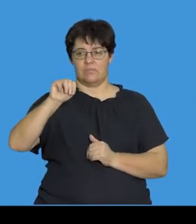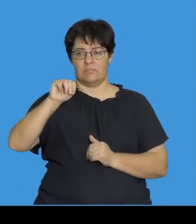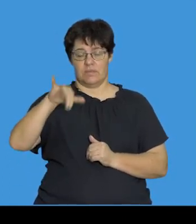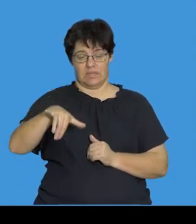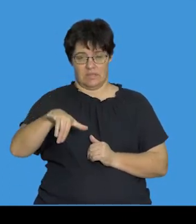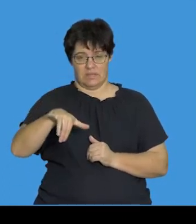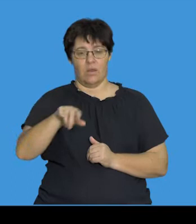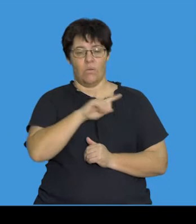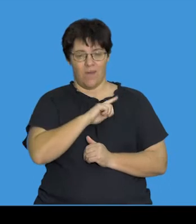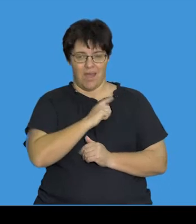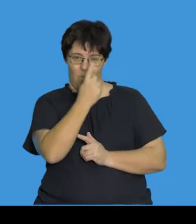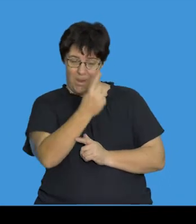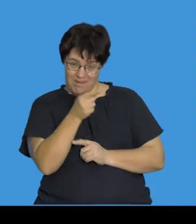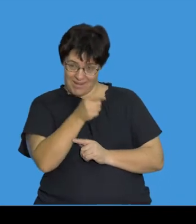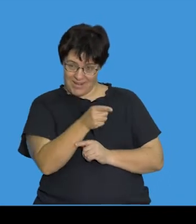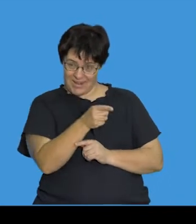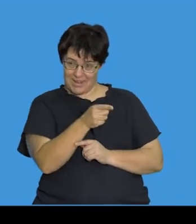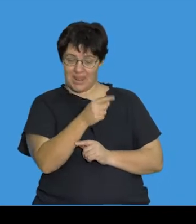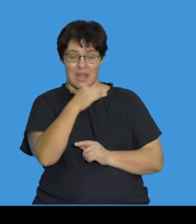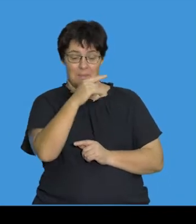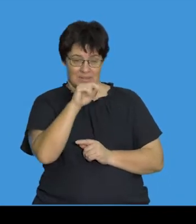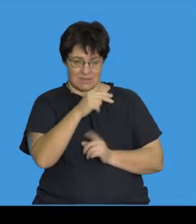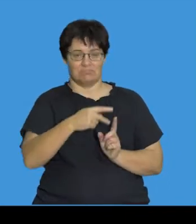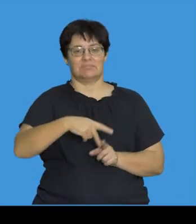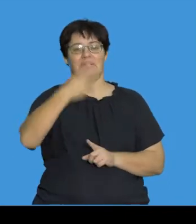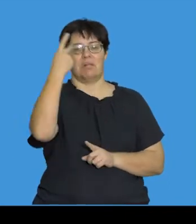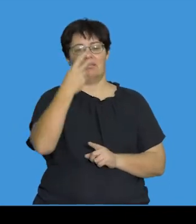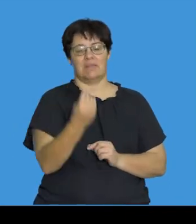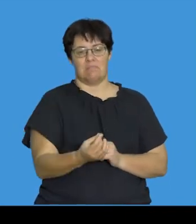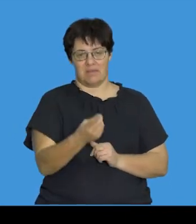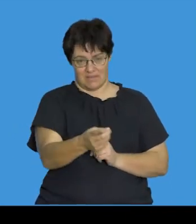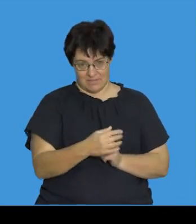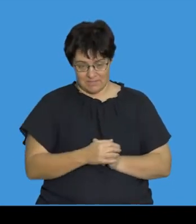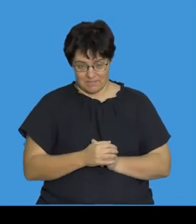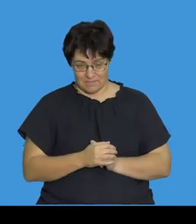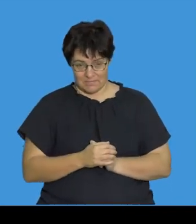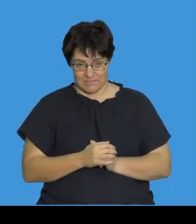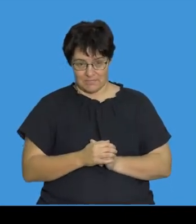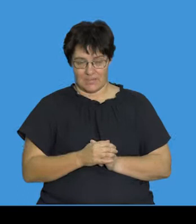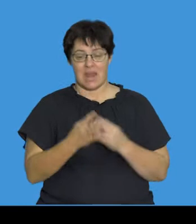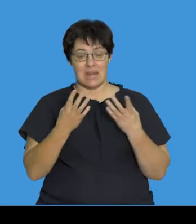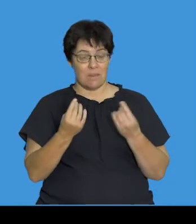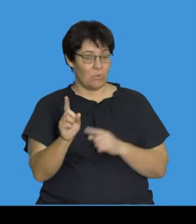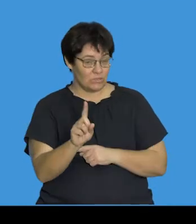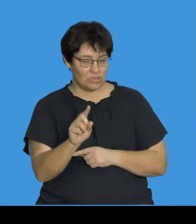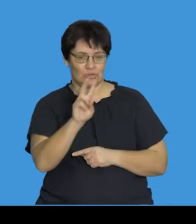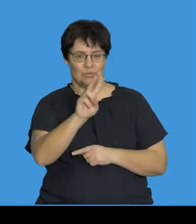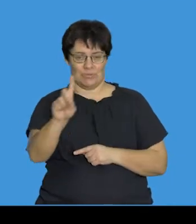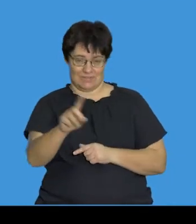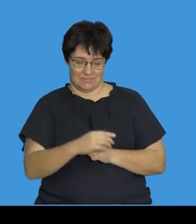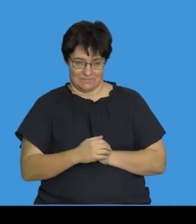that's because one of the gametes had a duplicate number of chromosomes, number 21.